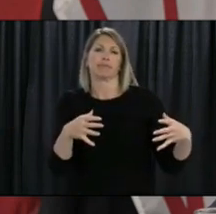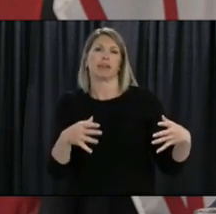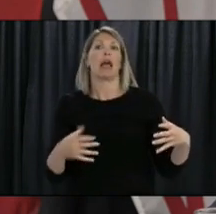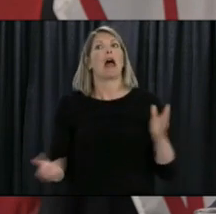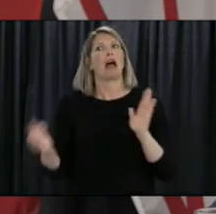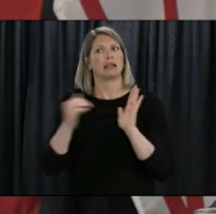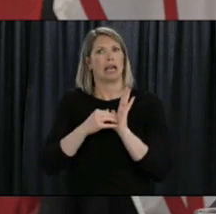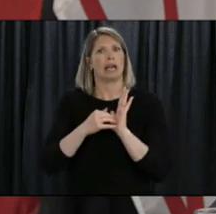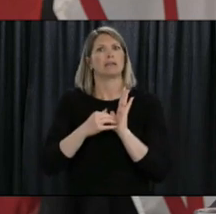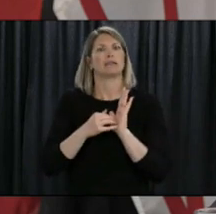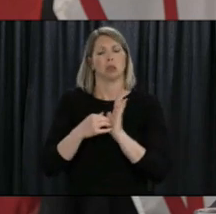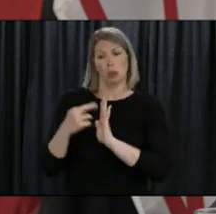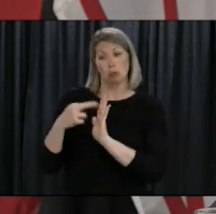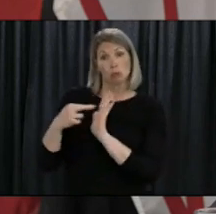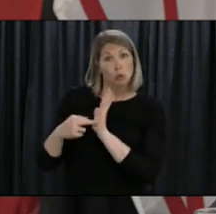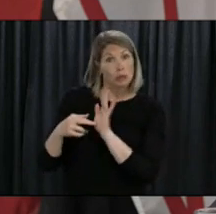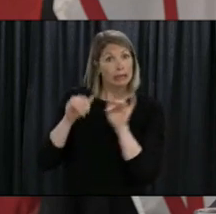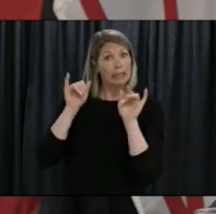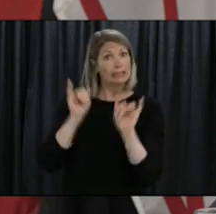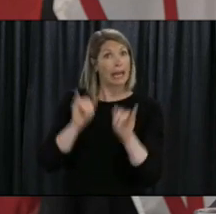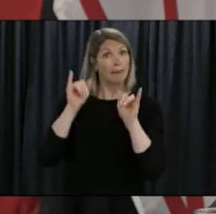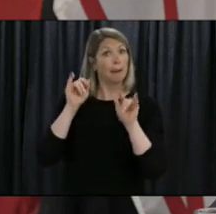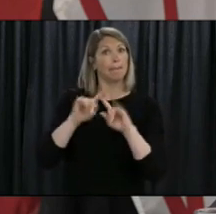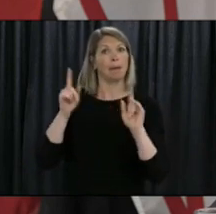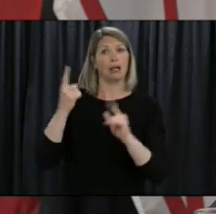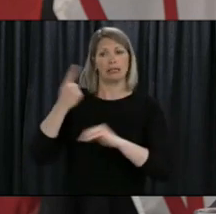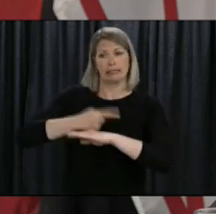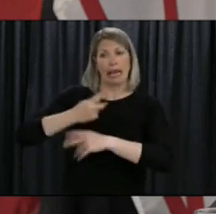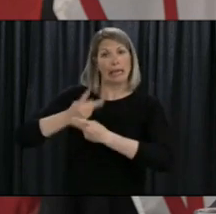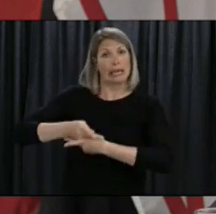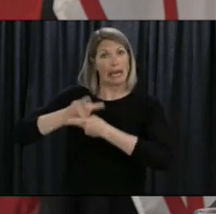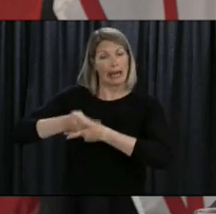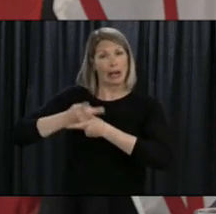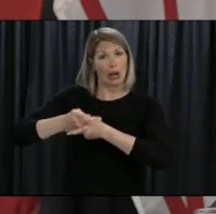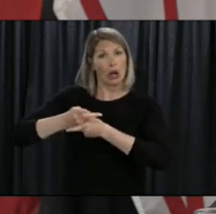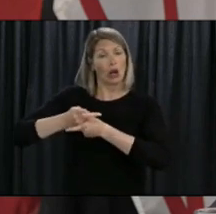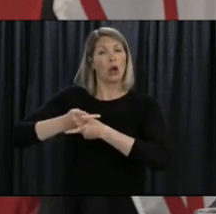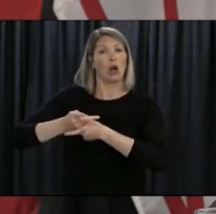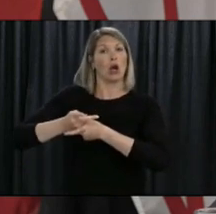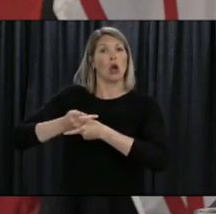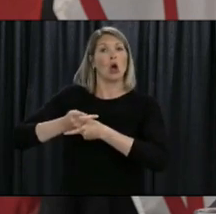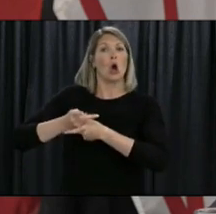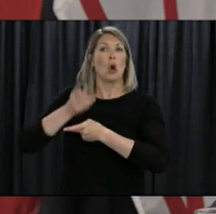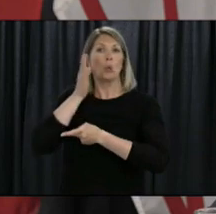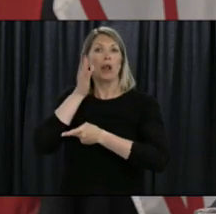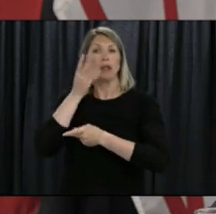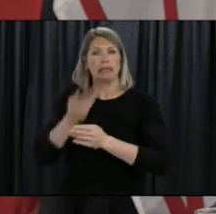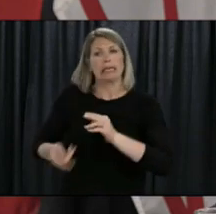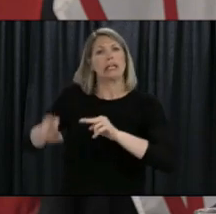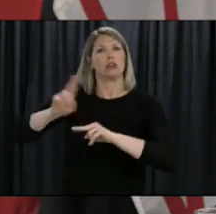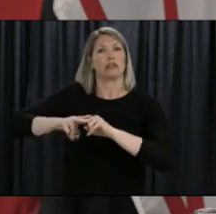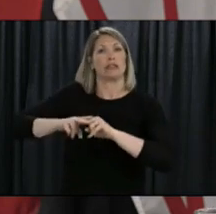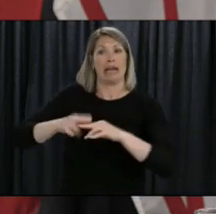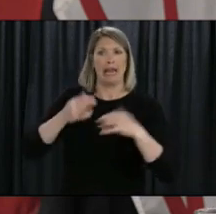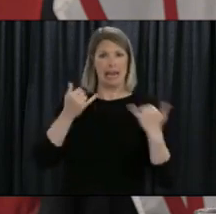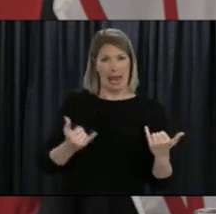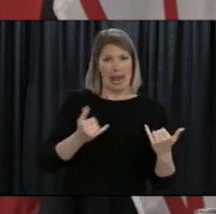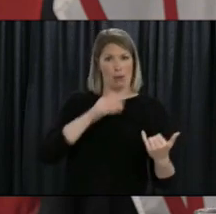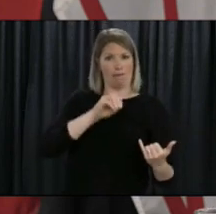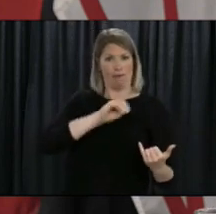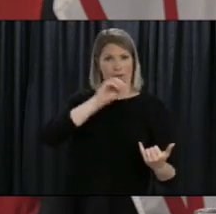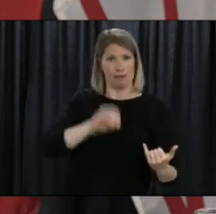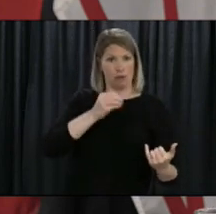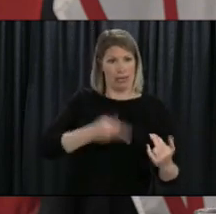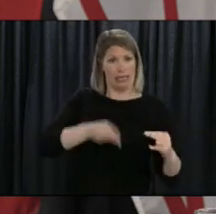restrictions where child care capacity will increase from the 50% currently to 70%. This